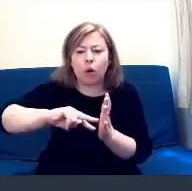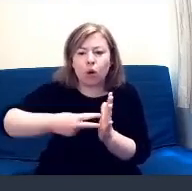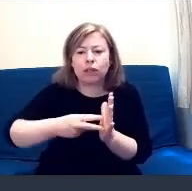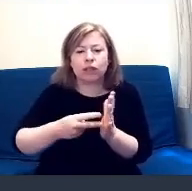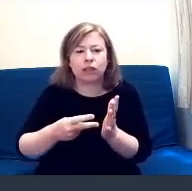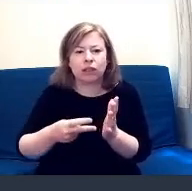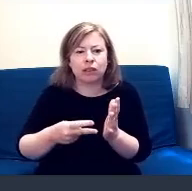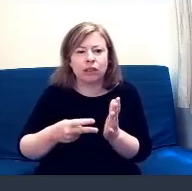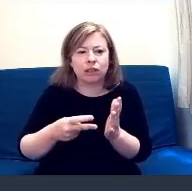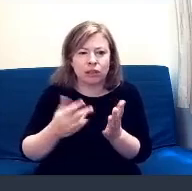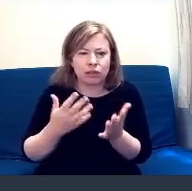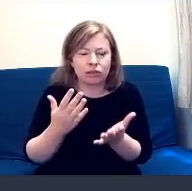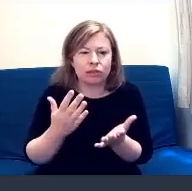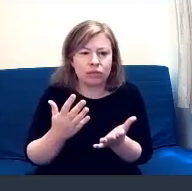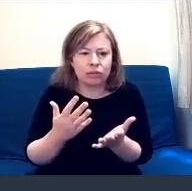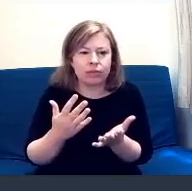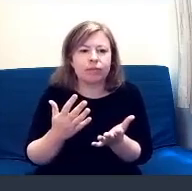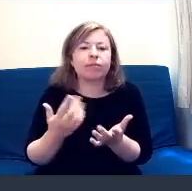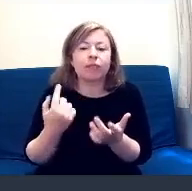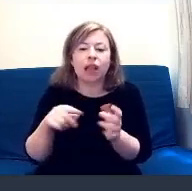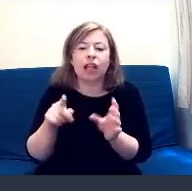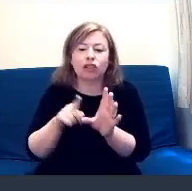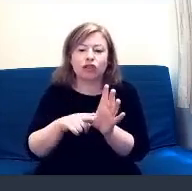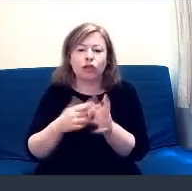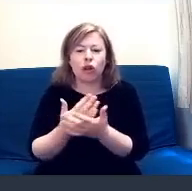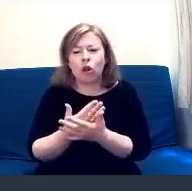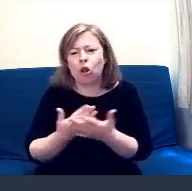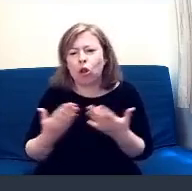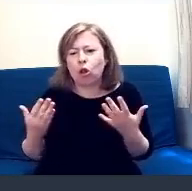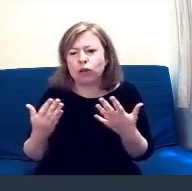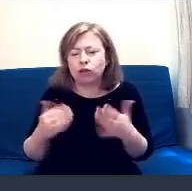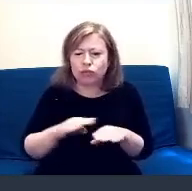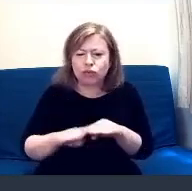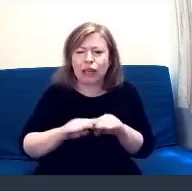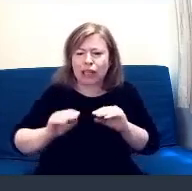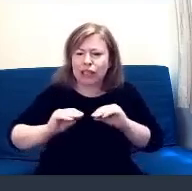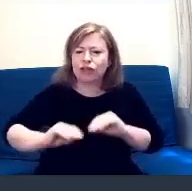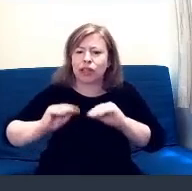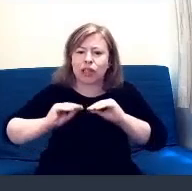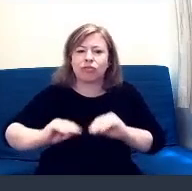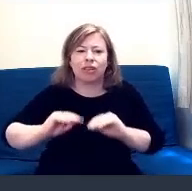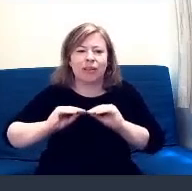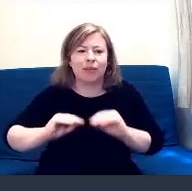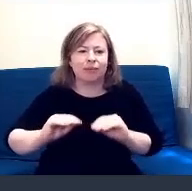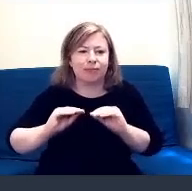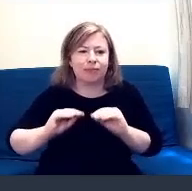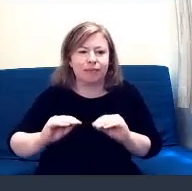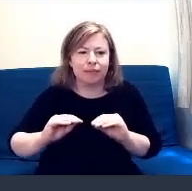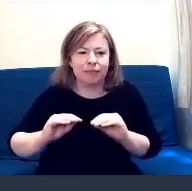I'm really, really proud of it. Last year, we did so much, so much training. It was really, it was noticeable.